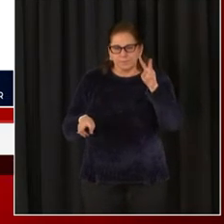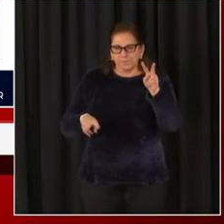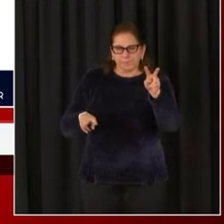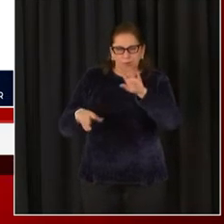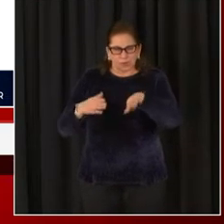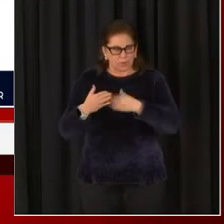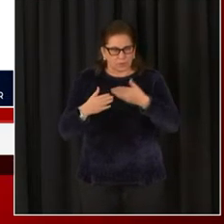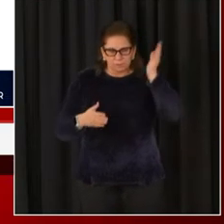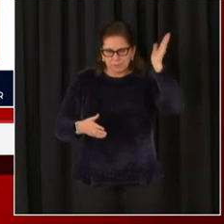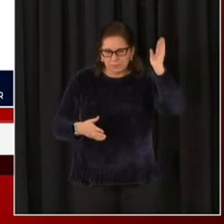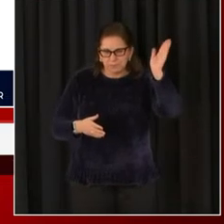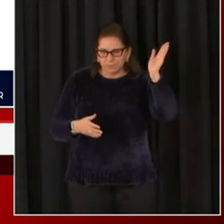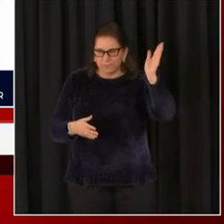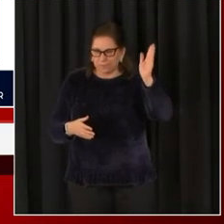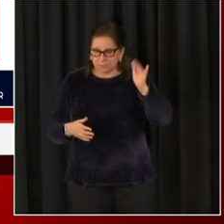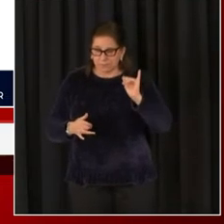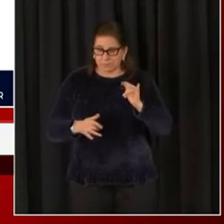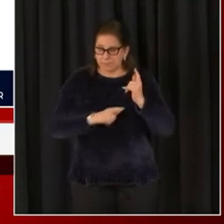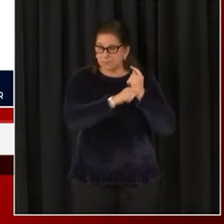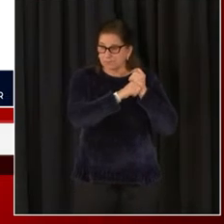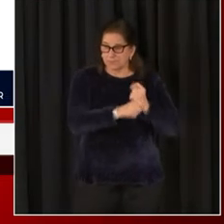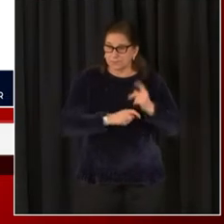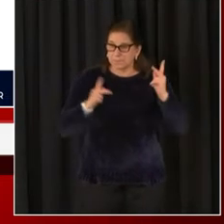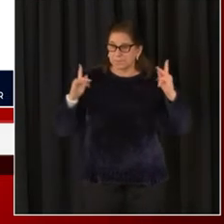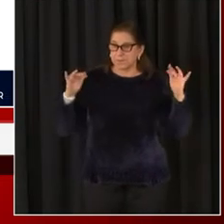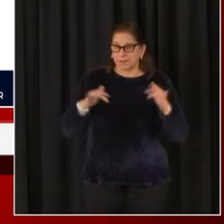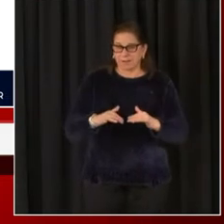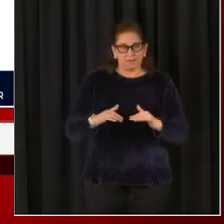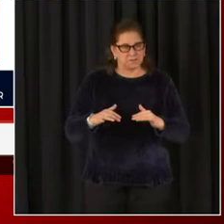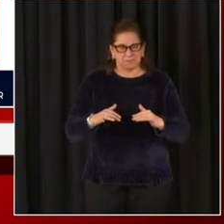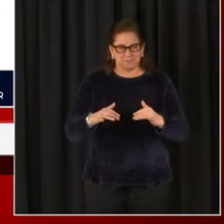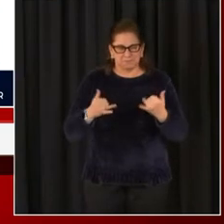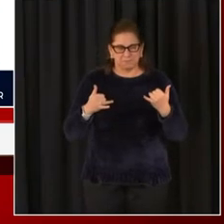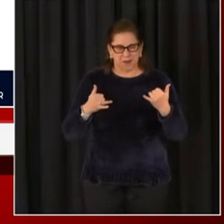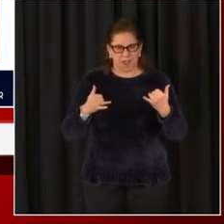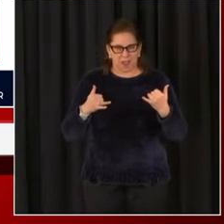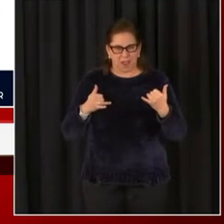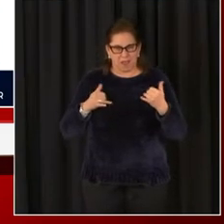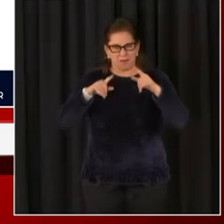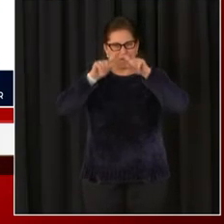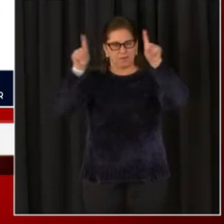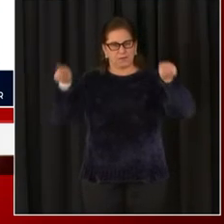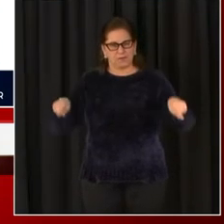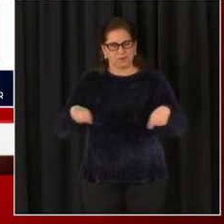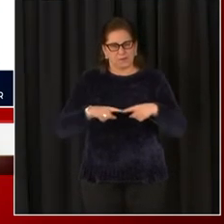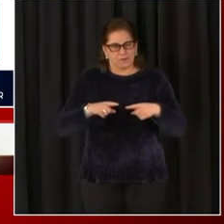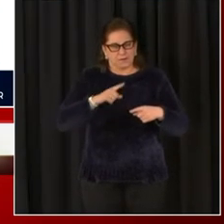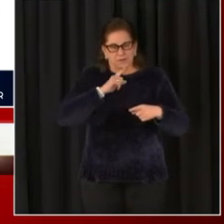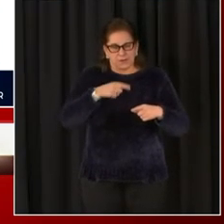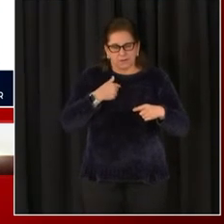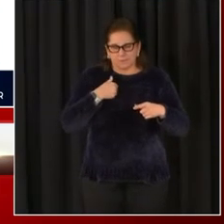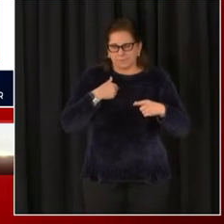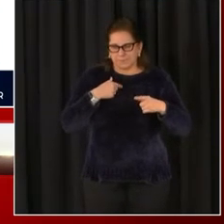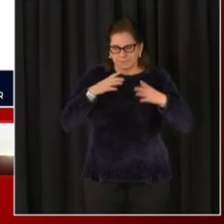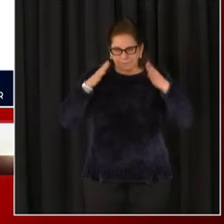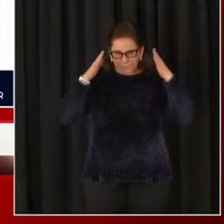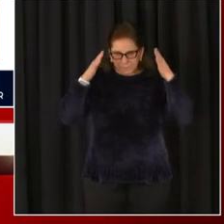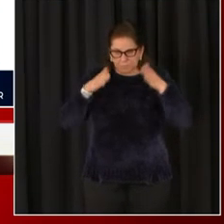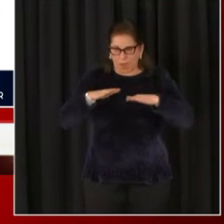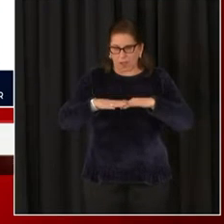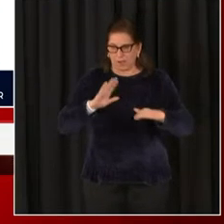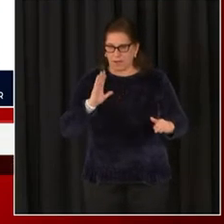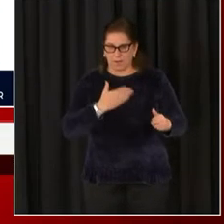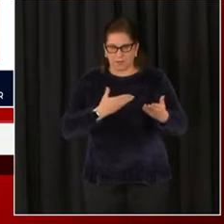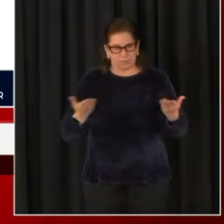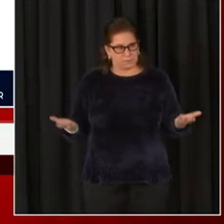respected their traditions, but also beautifully highlighted our city. So thank you